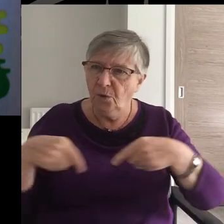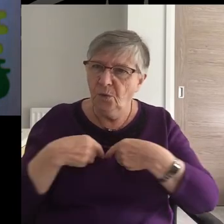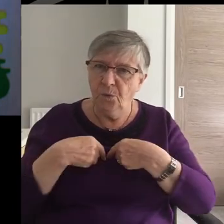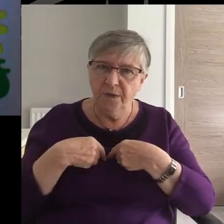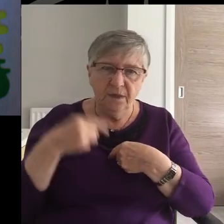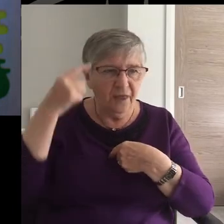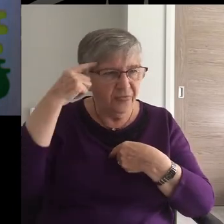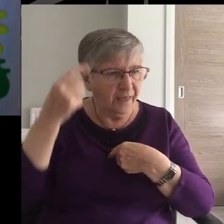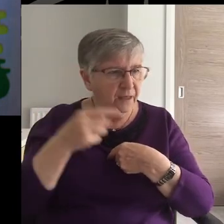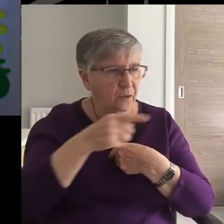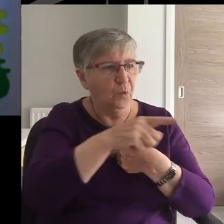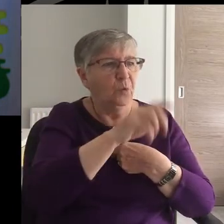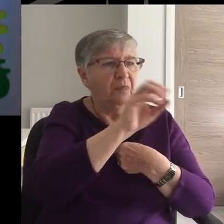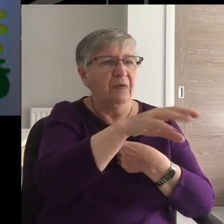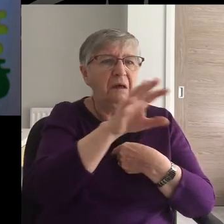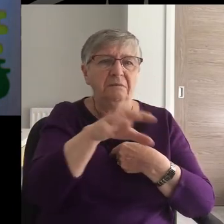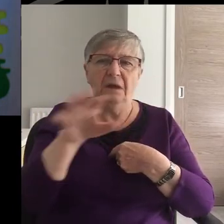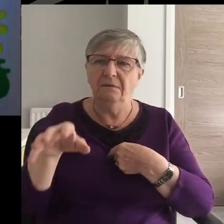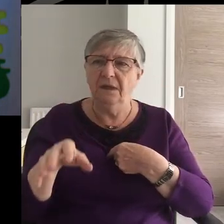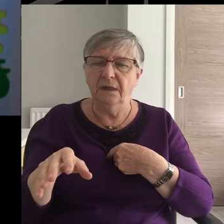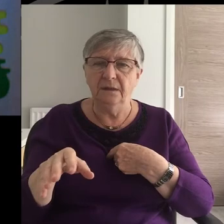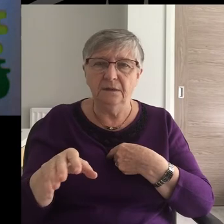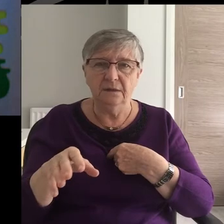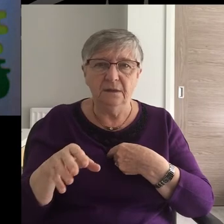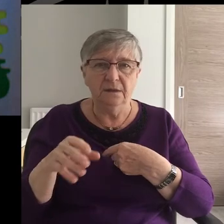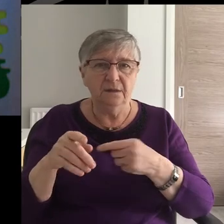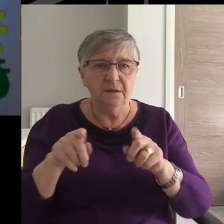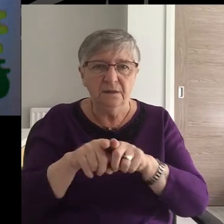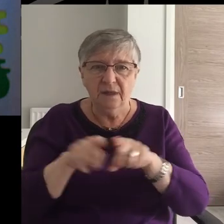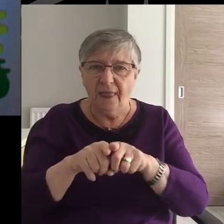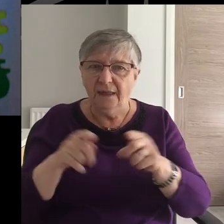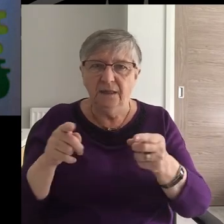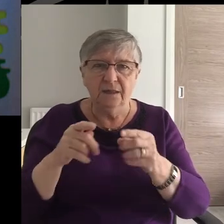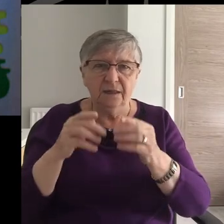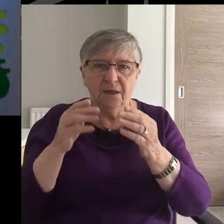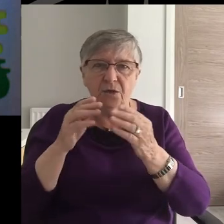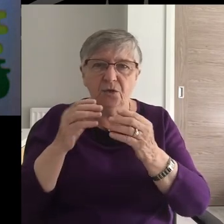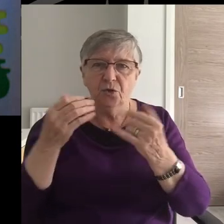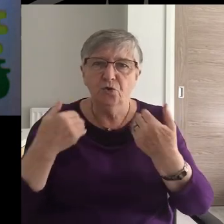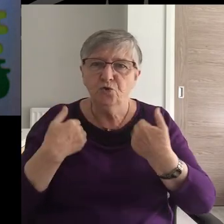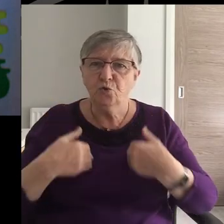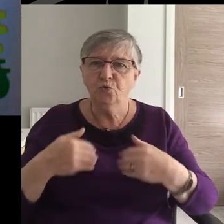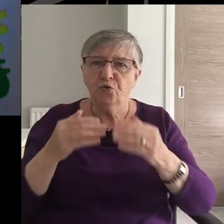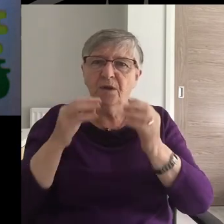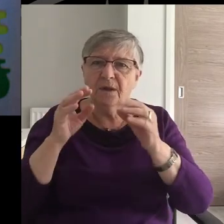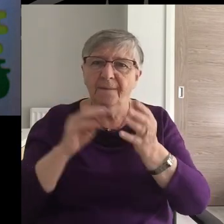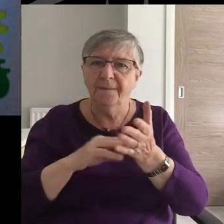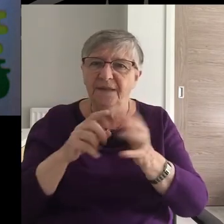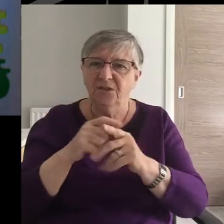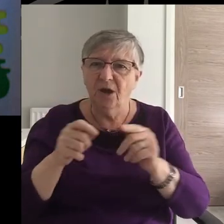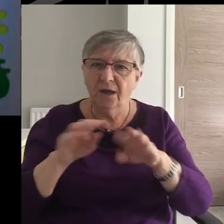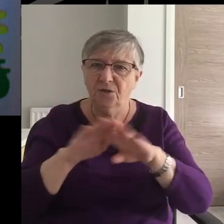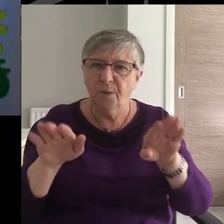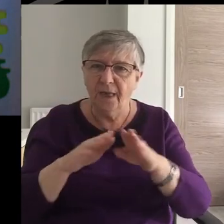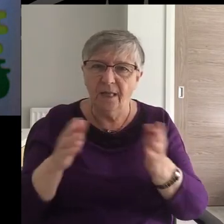create around us. The social media echo chambers and so on.